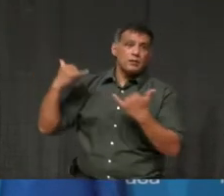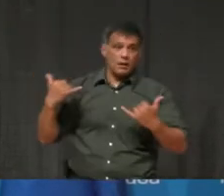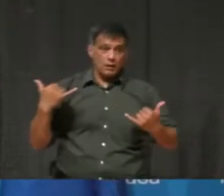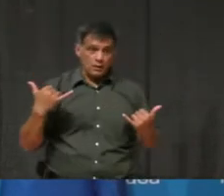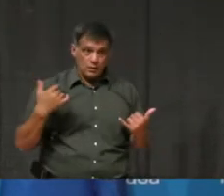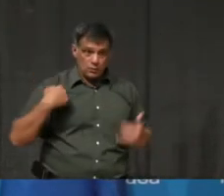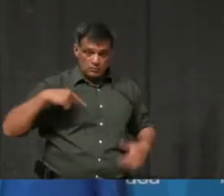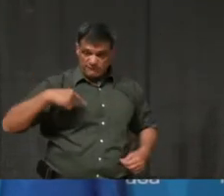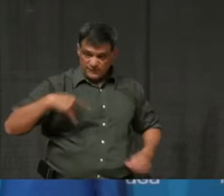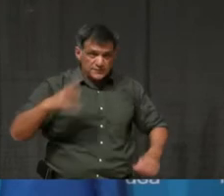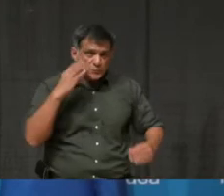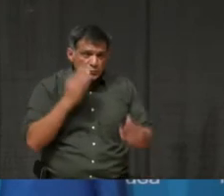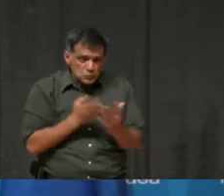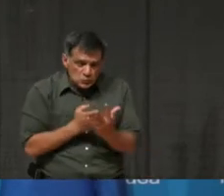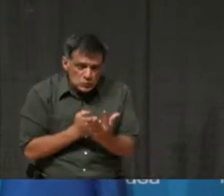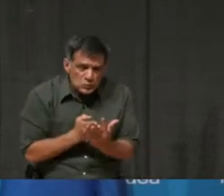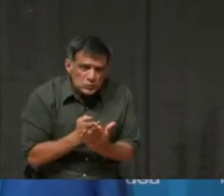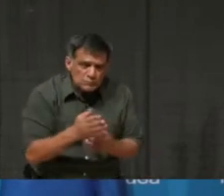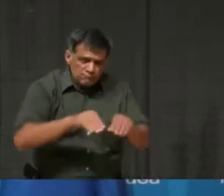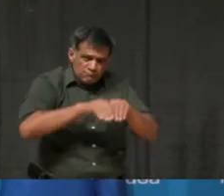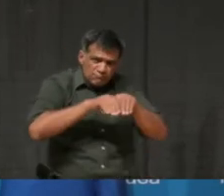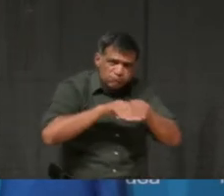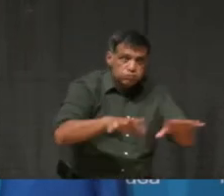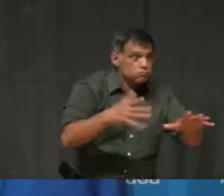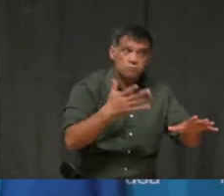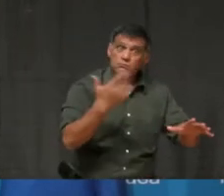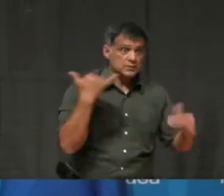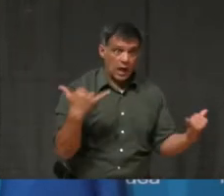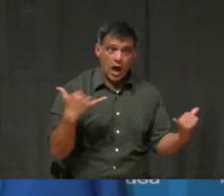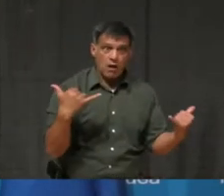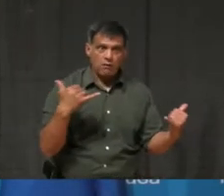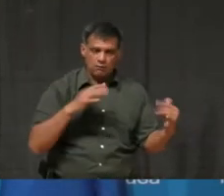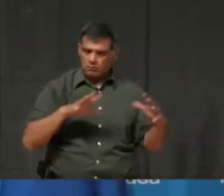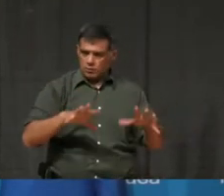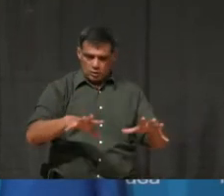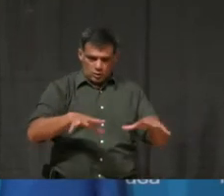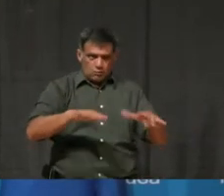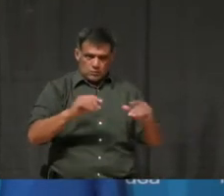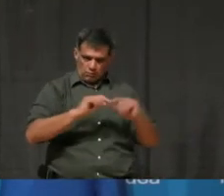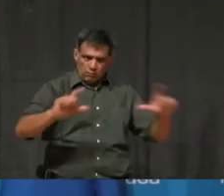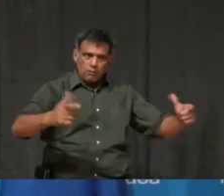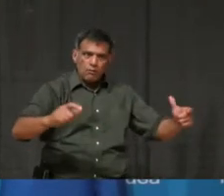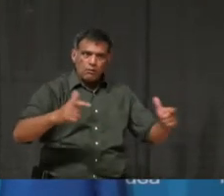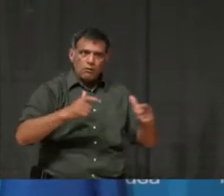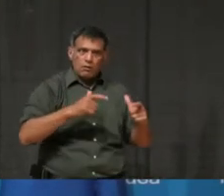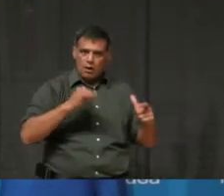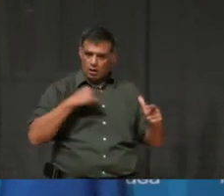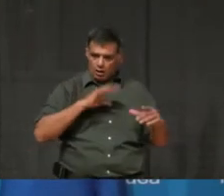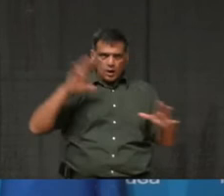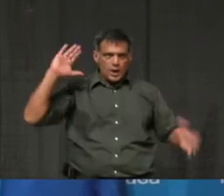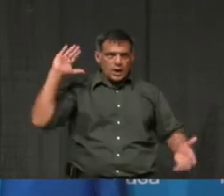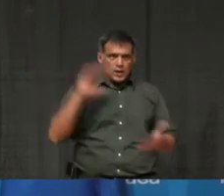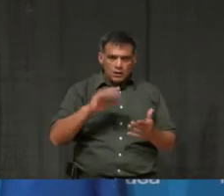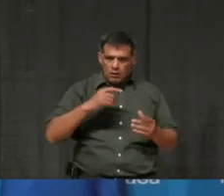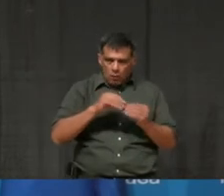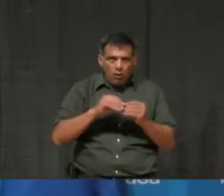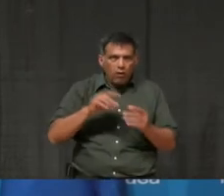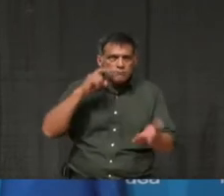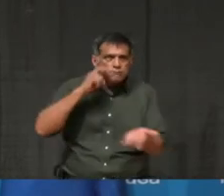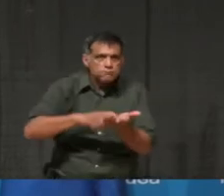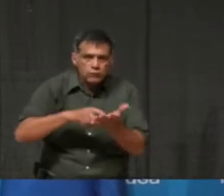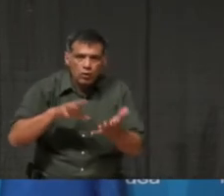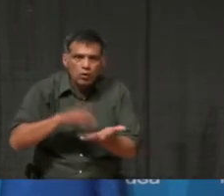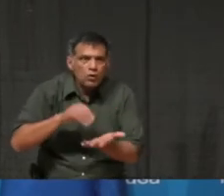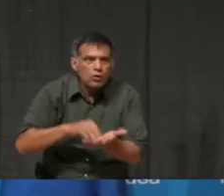And we were all learning as we went along, and we learned about the virus as it evolved as well. So, I think he's done a pretty outstanding